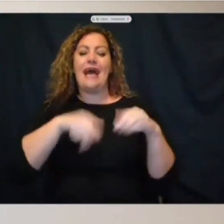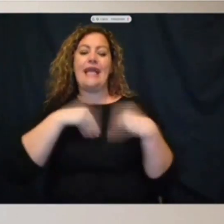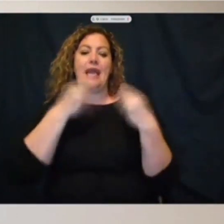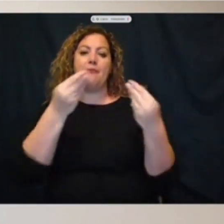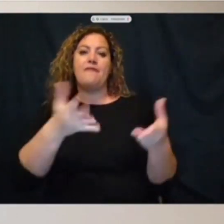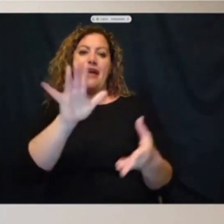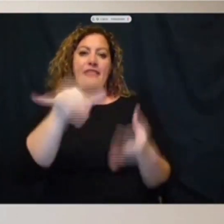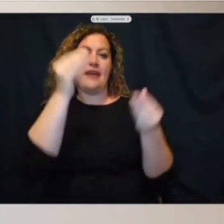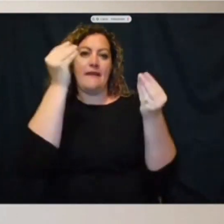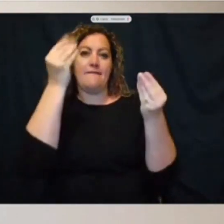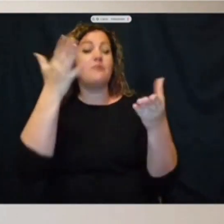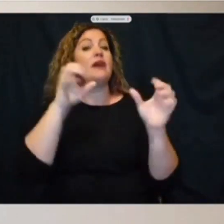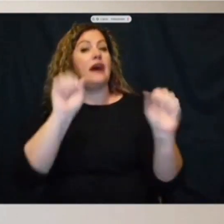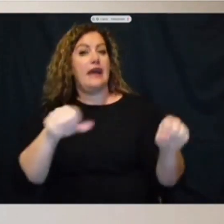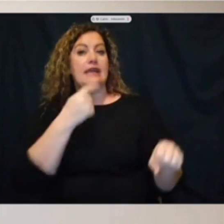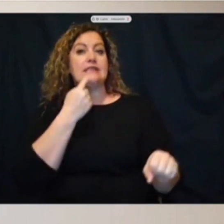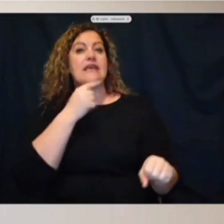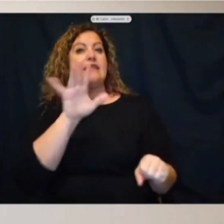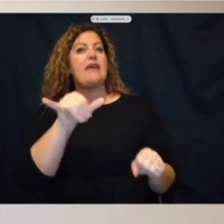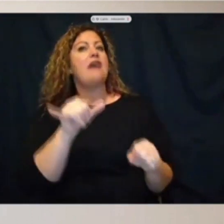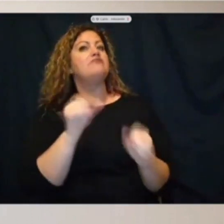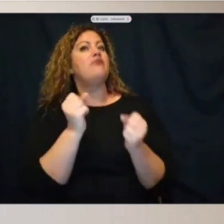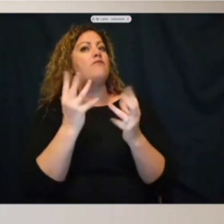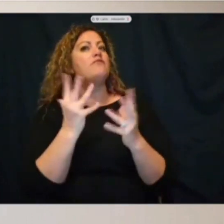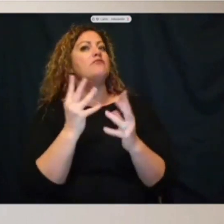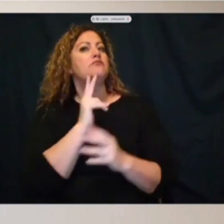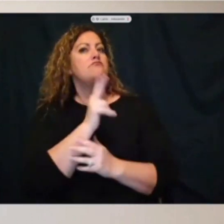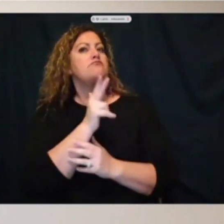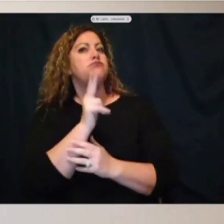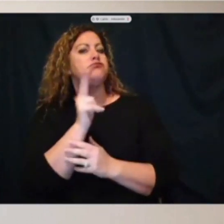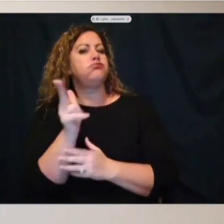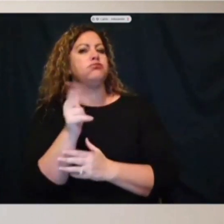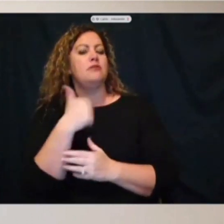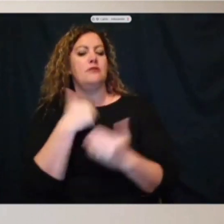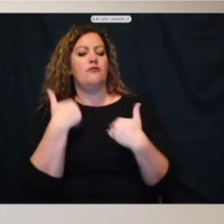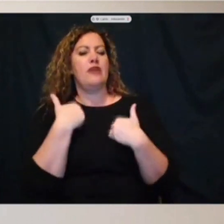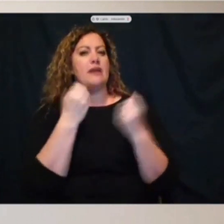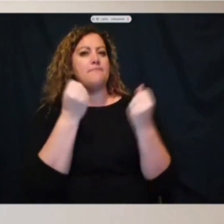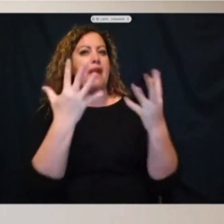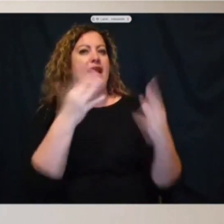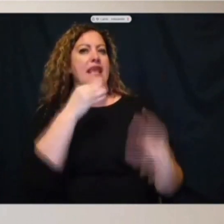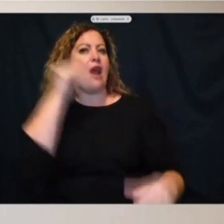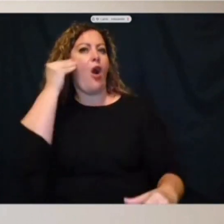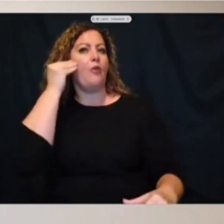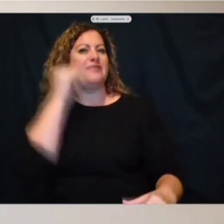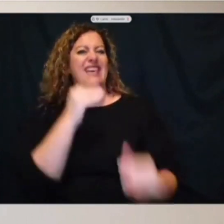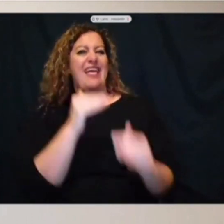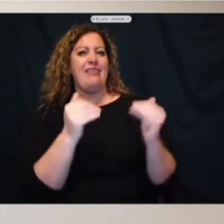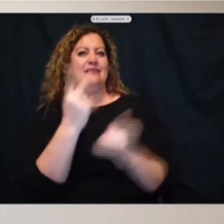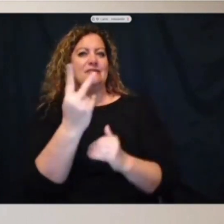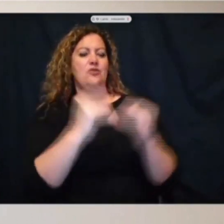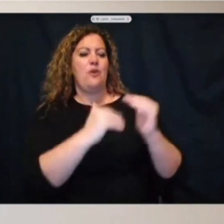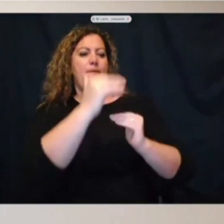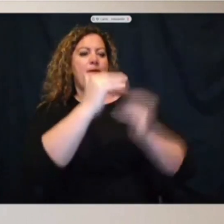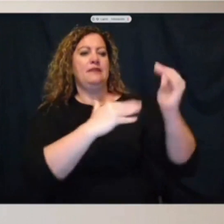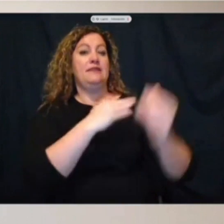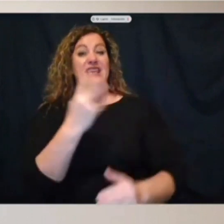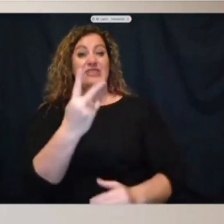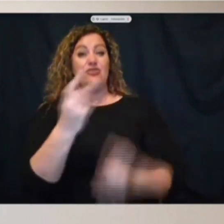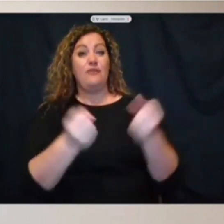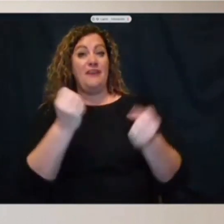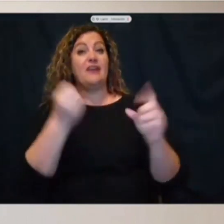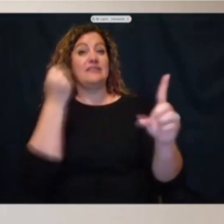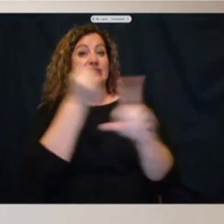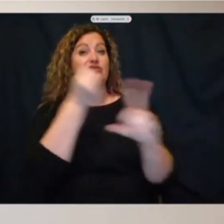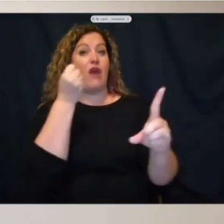few rounds were fired. We had multiple residences. We had at least two buildings that were struck and two vehicles that were struck. Those